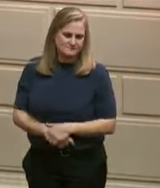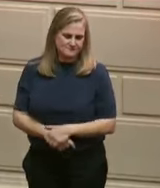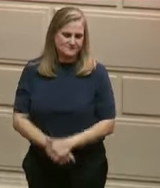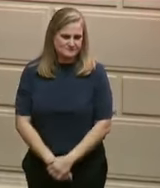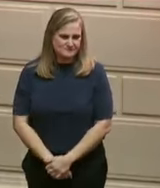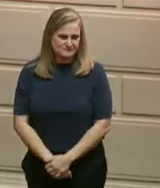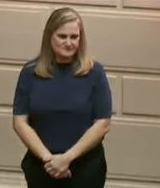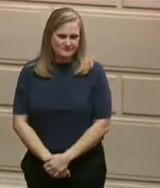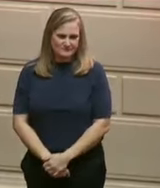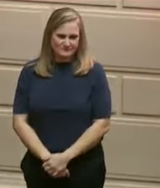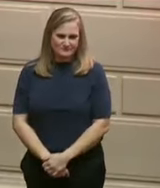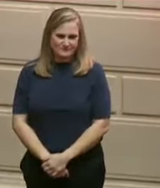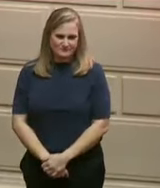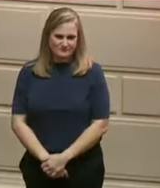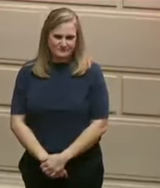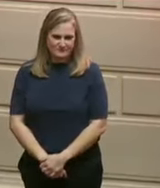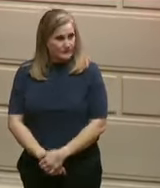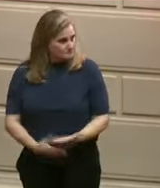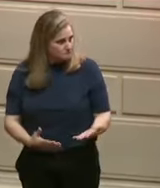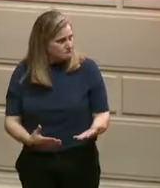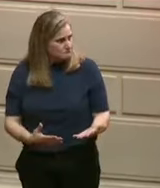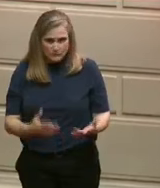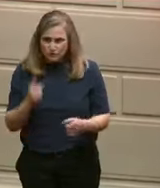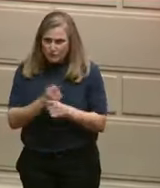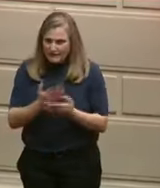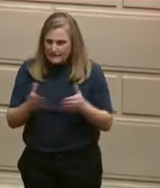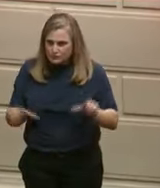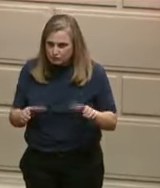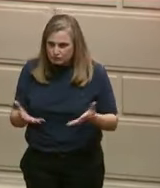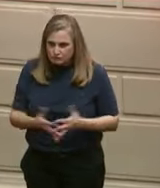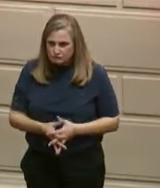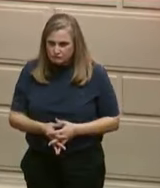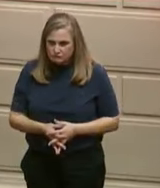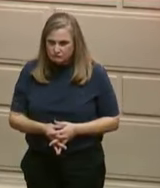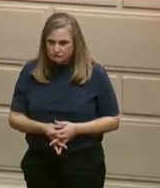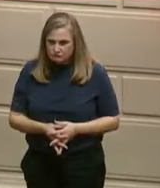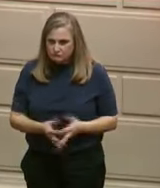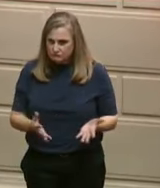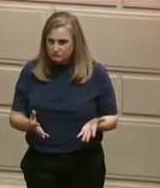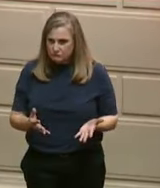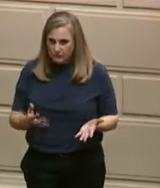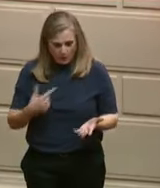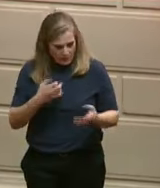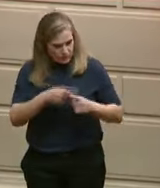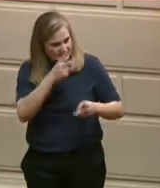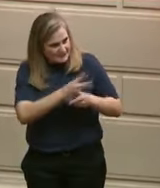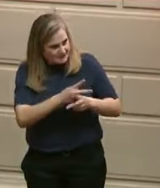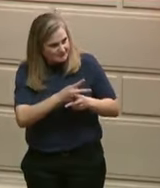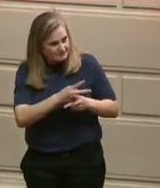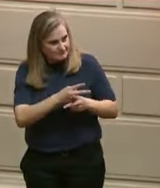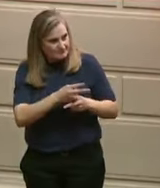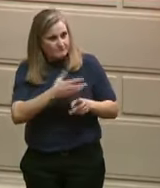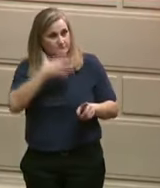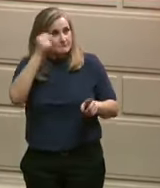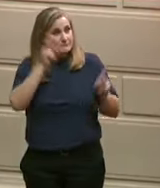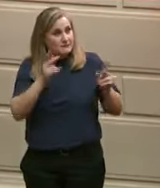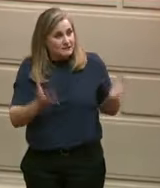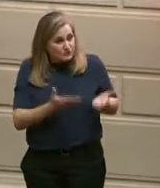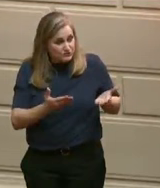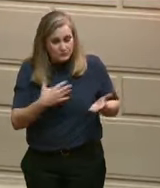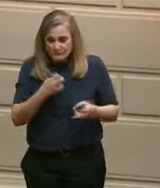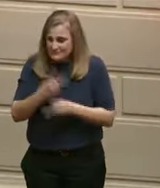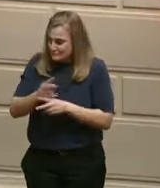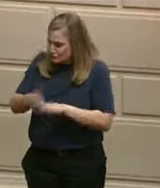We not only want to keep our grandkids and our kids here in Rhode Island, we also want to make sure the people who invested in this state retire in this state.